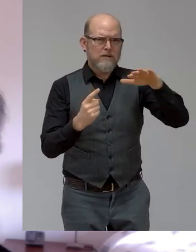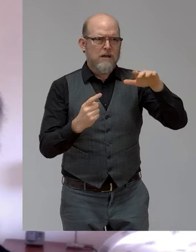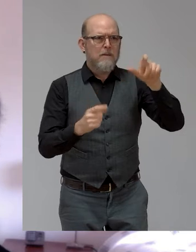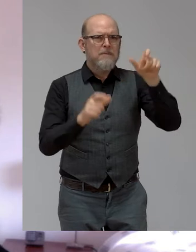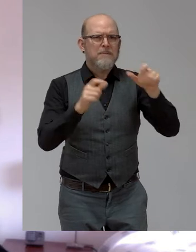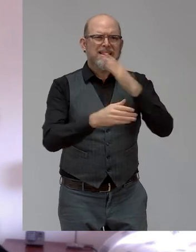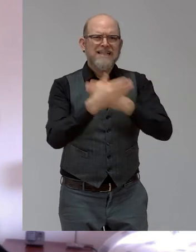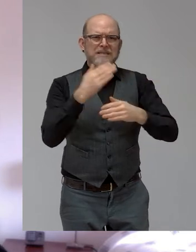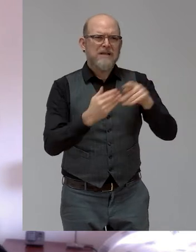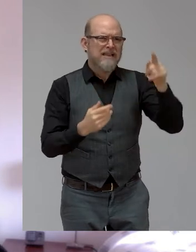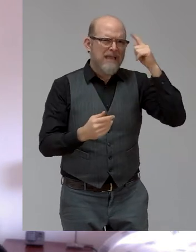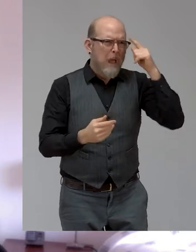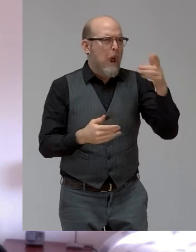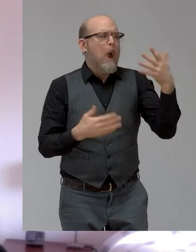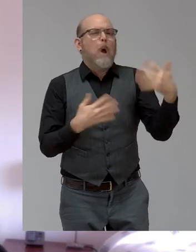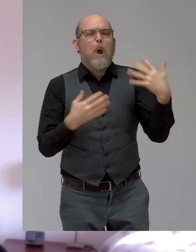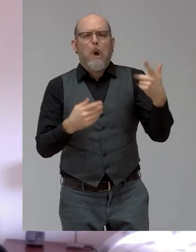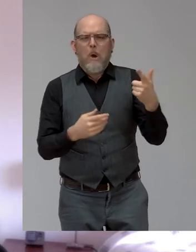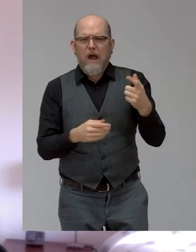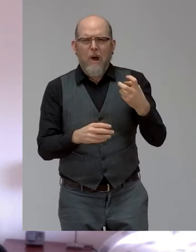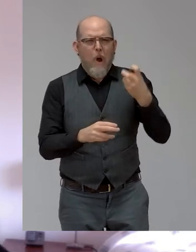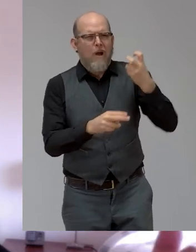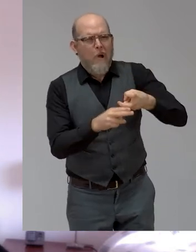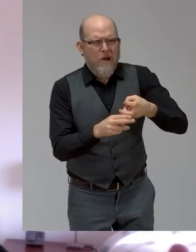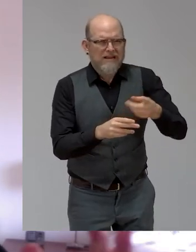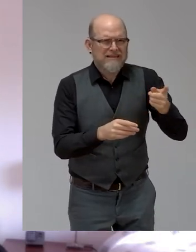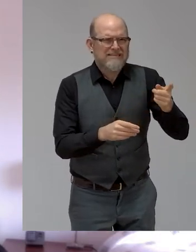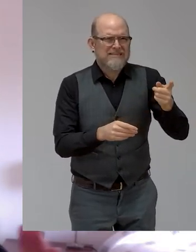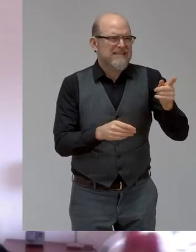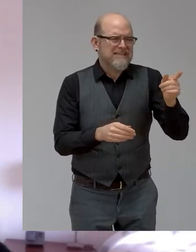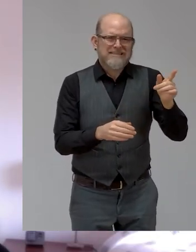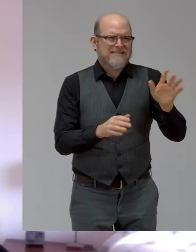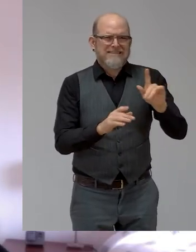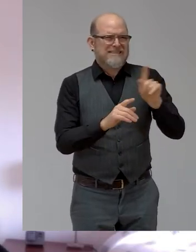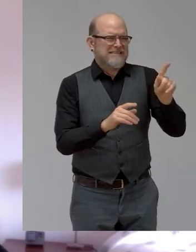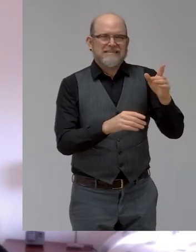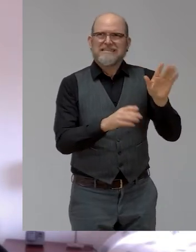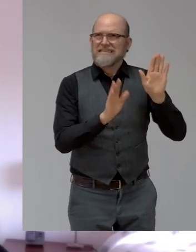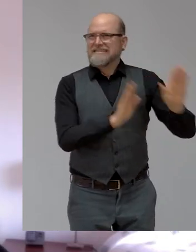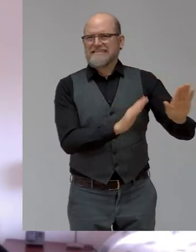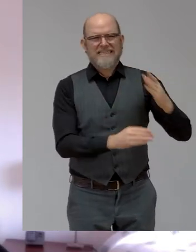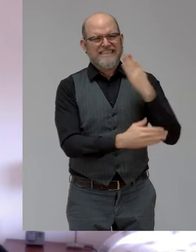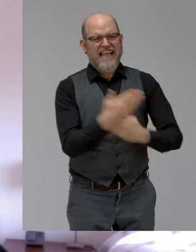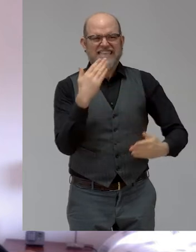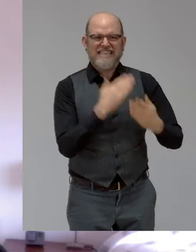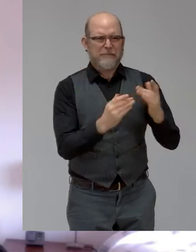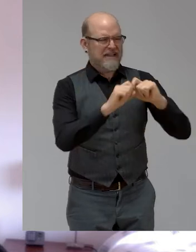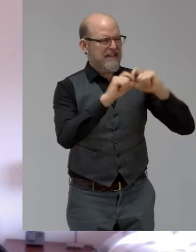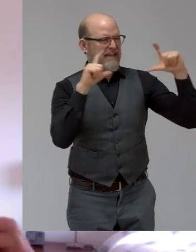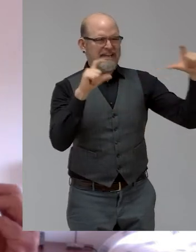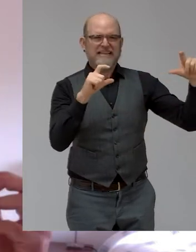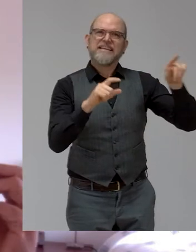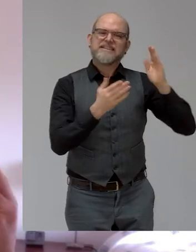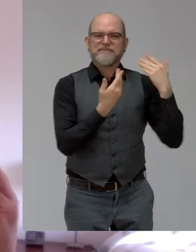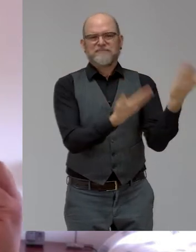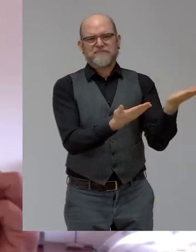somebody who's had an extreme disability, I would submit that it's not about the extremes, but it's a continuum, right? So,